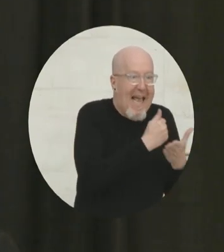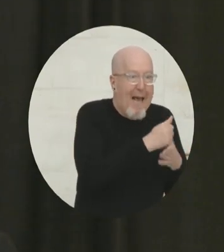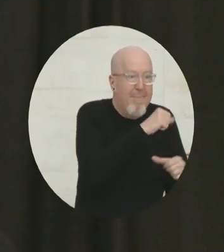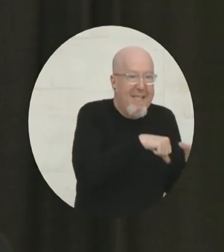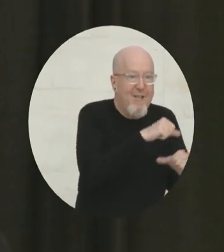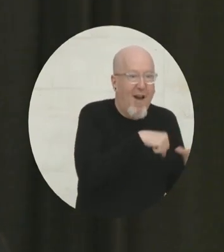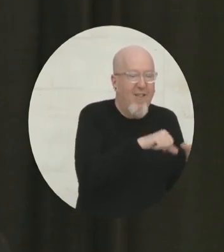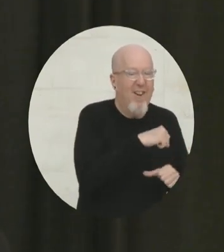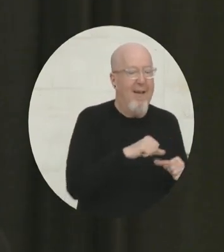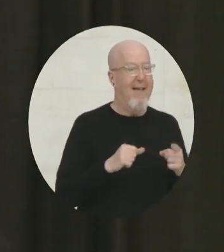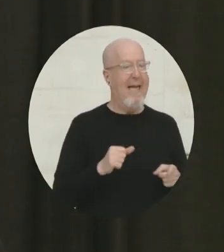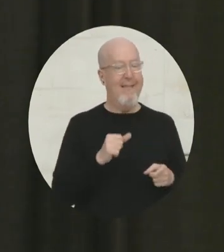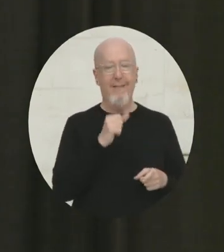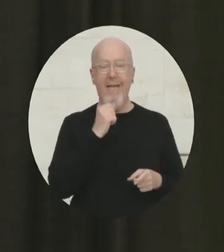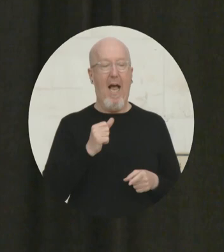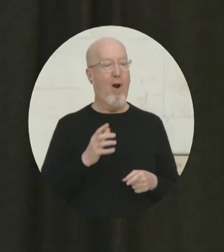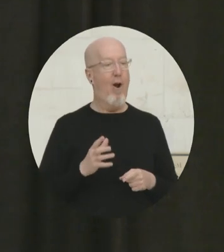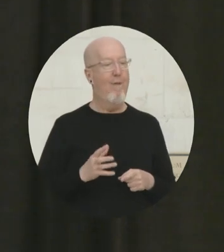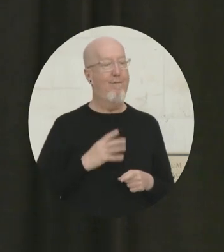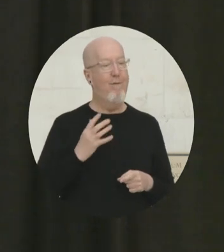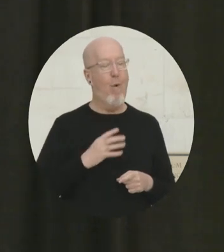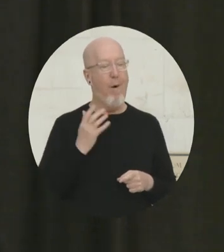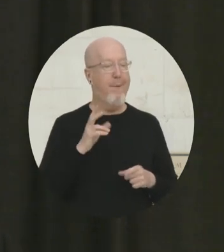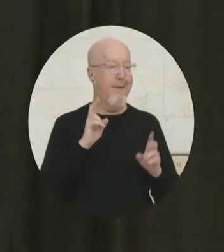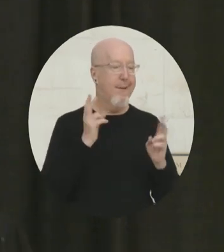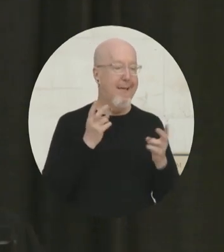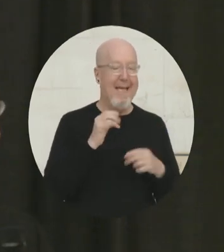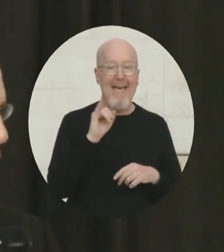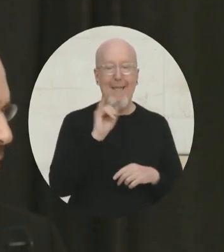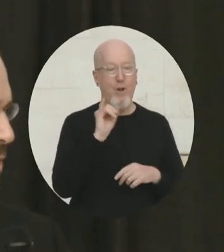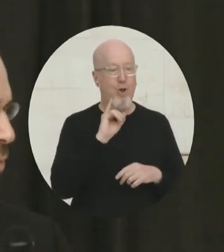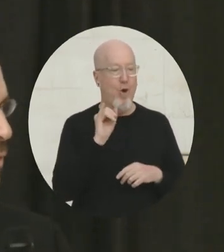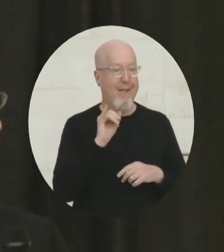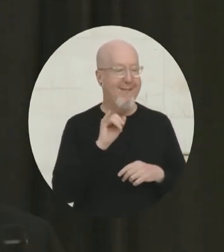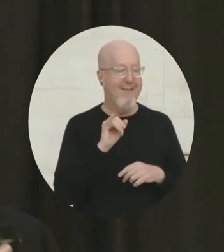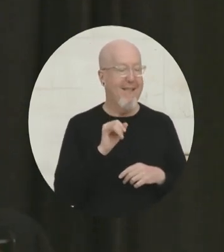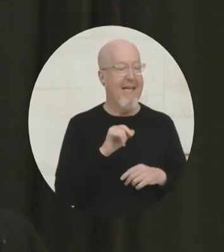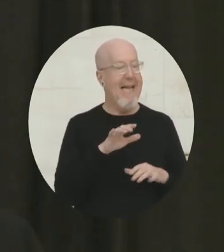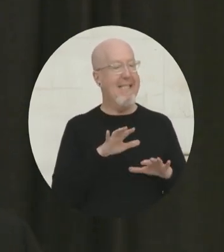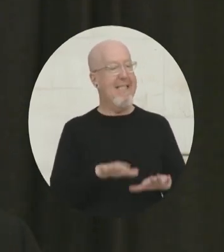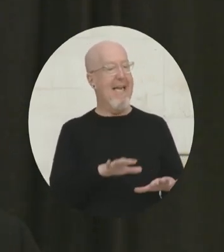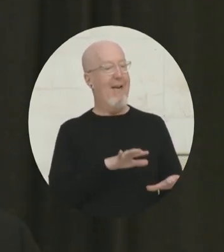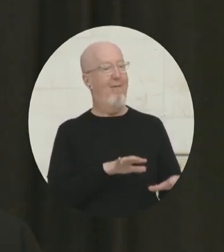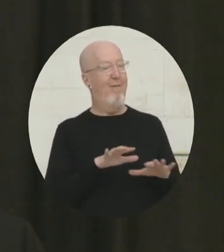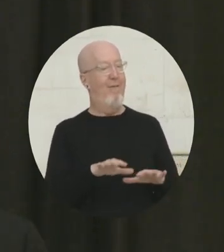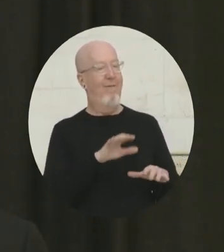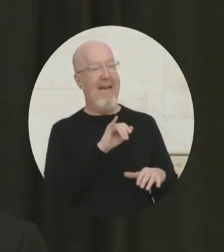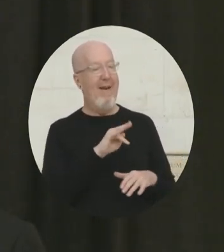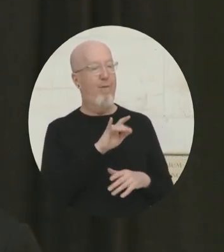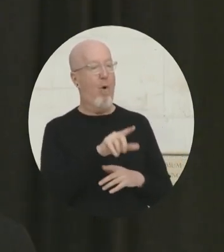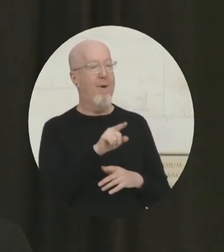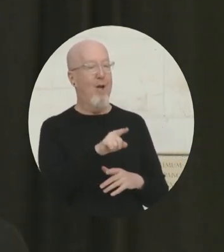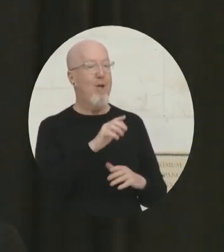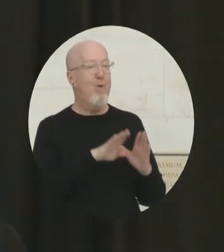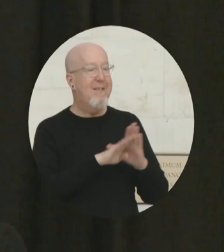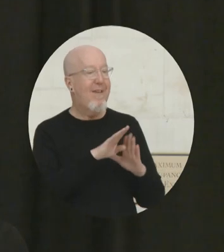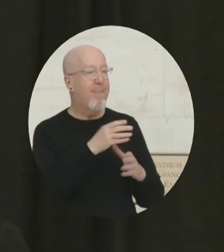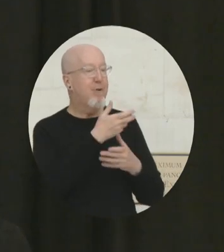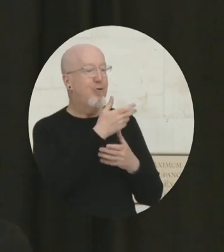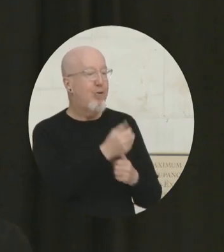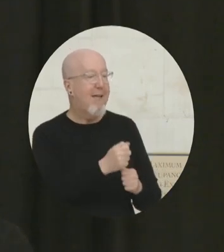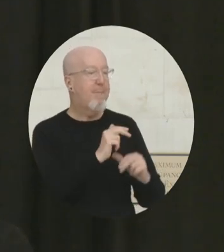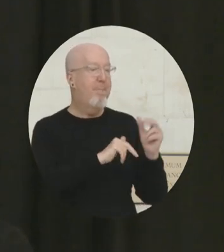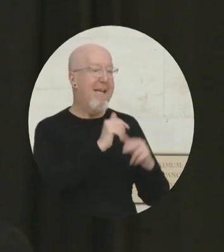formal insurance program where you pay in. This is an informal insurance where you've built trust and relationships over time.